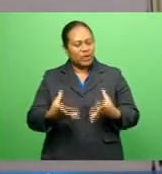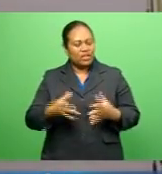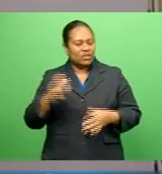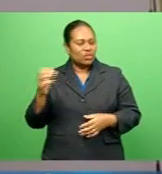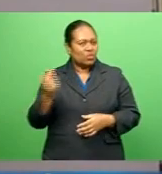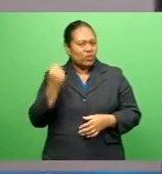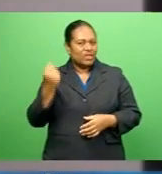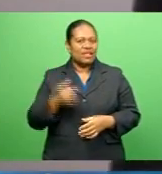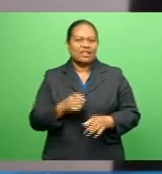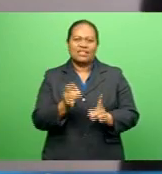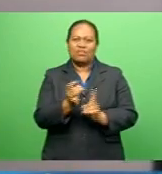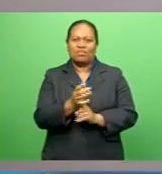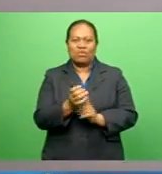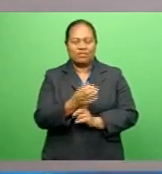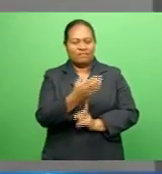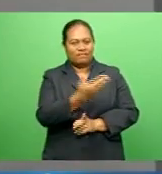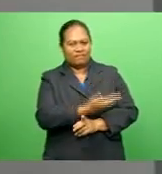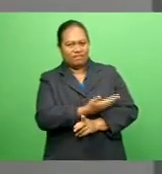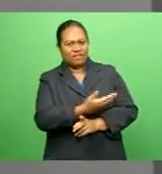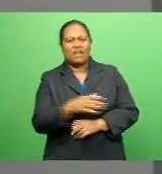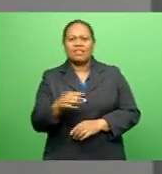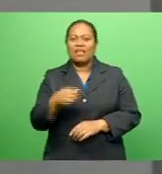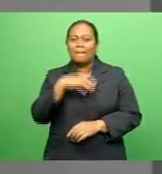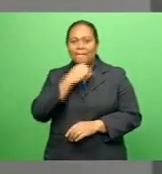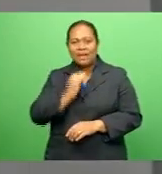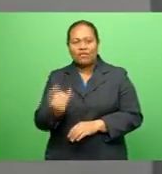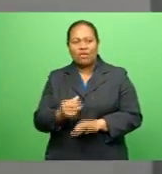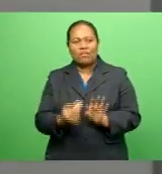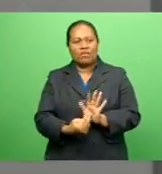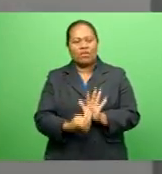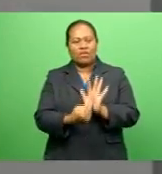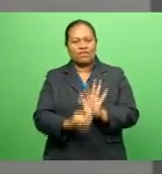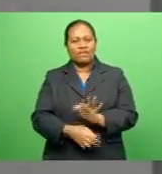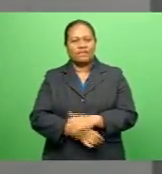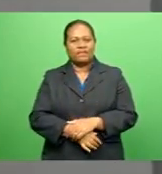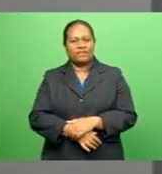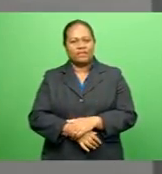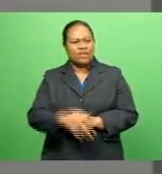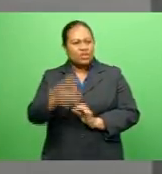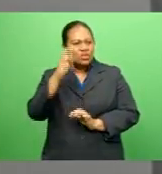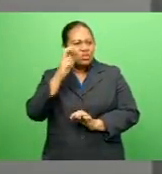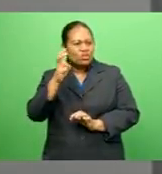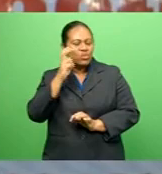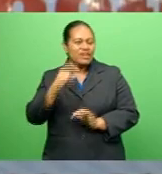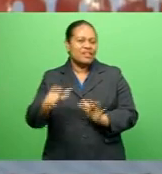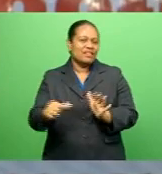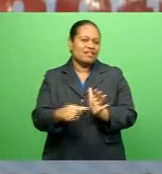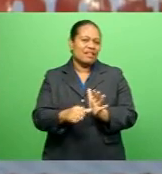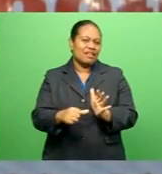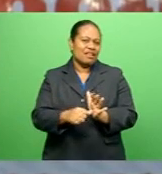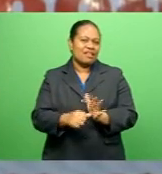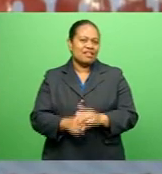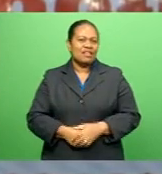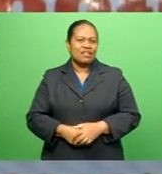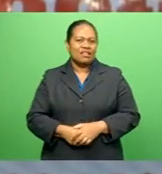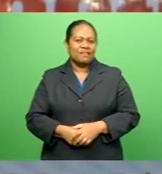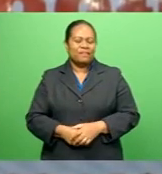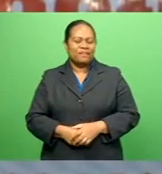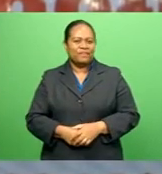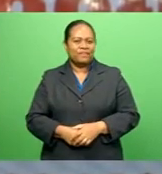younger brother of boxer Northern Prince Ndaunivavana I'm training hard for this To bring some